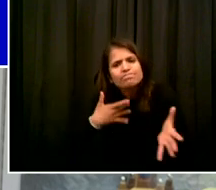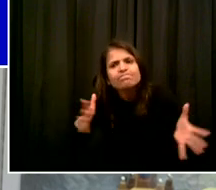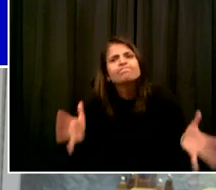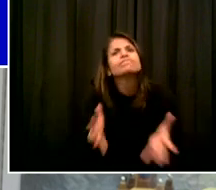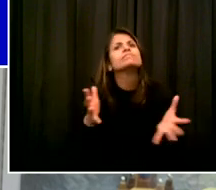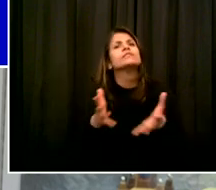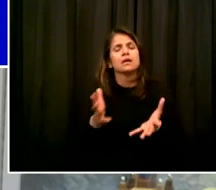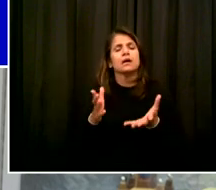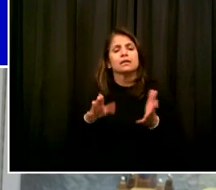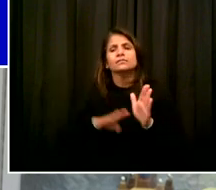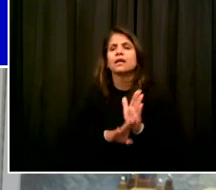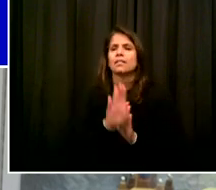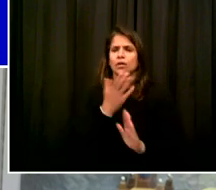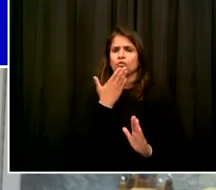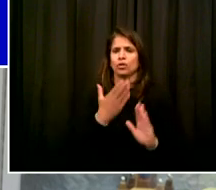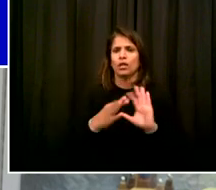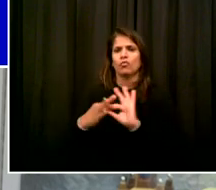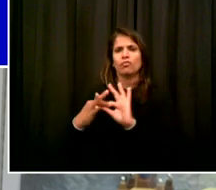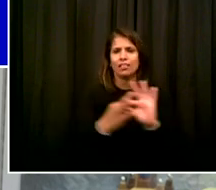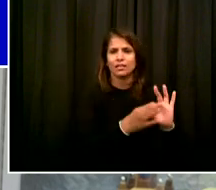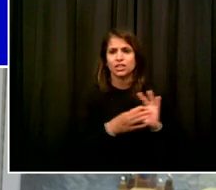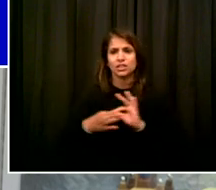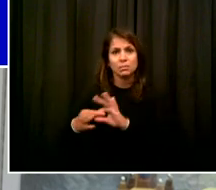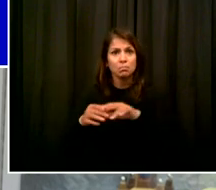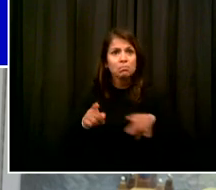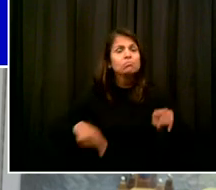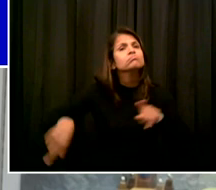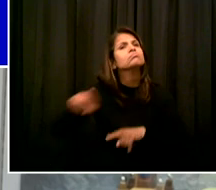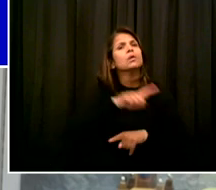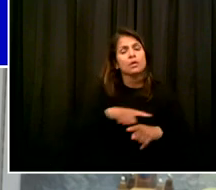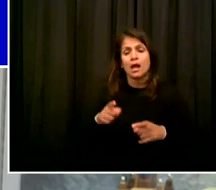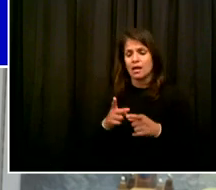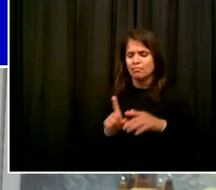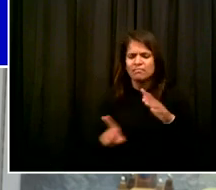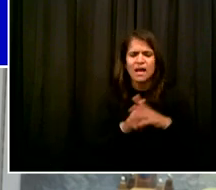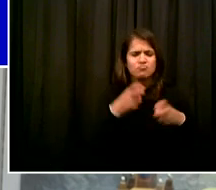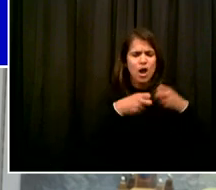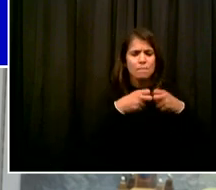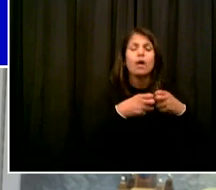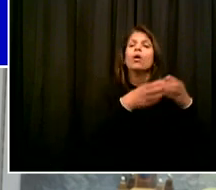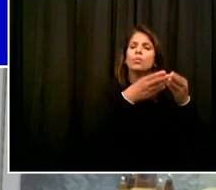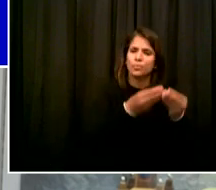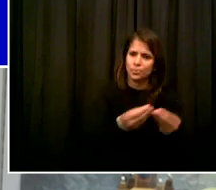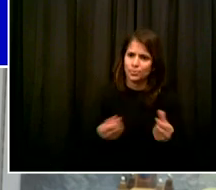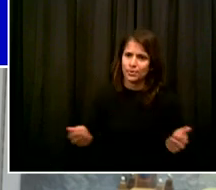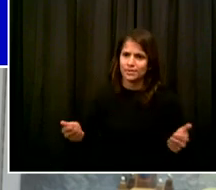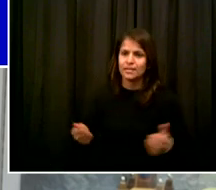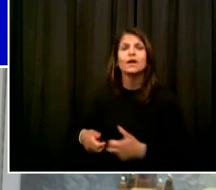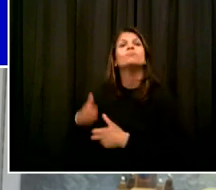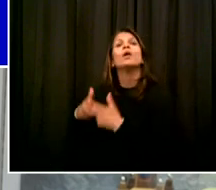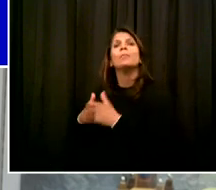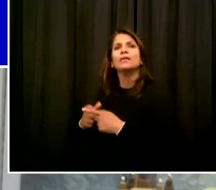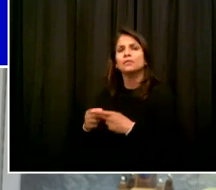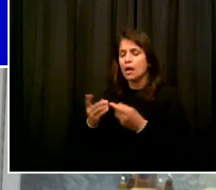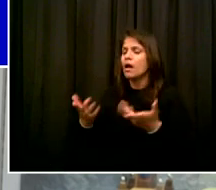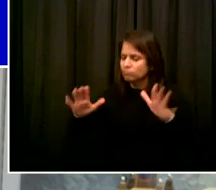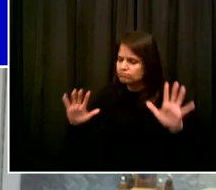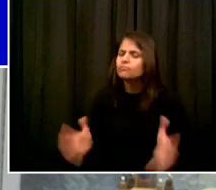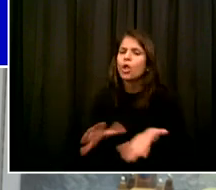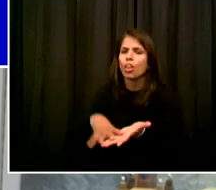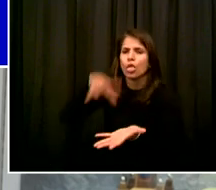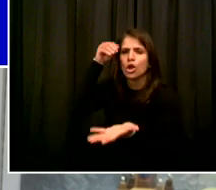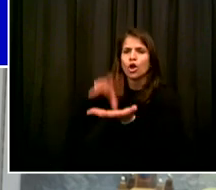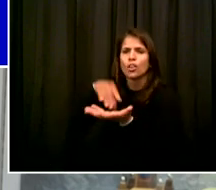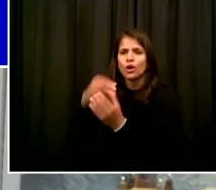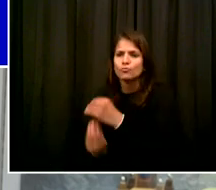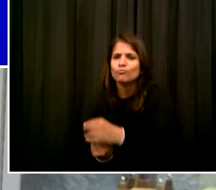conflict. It means helping them grow into healthy, happy adults. Social and emotional